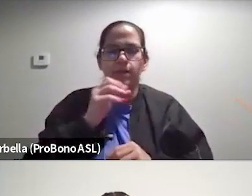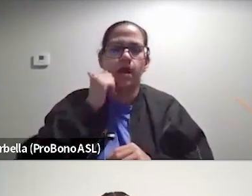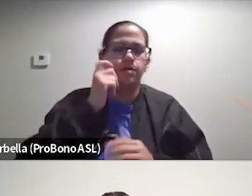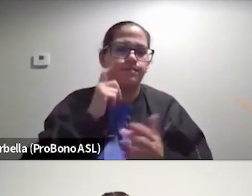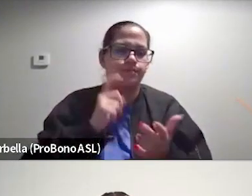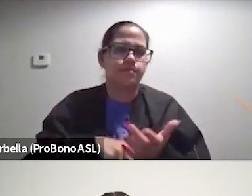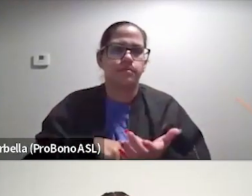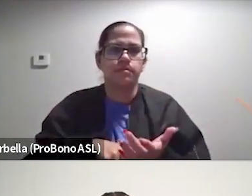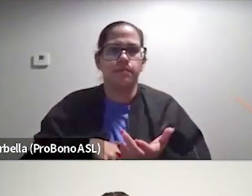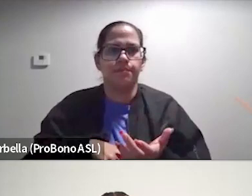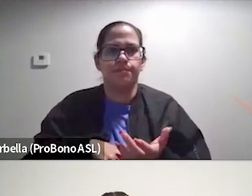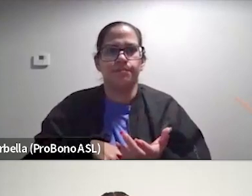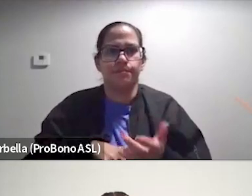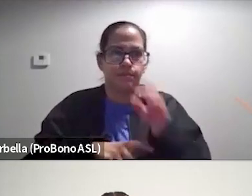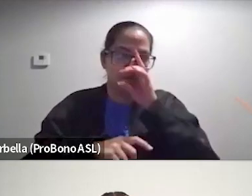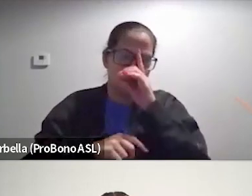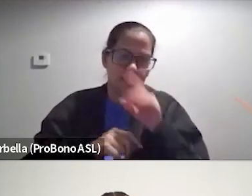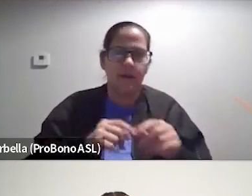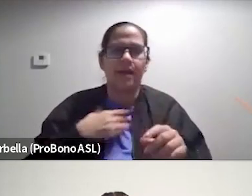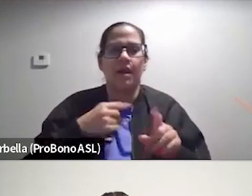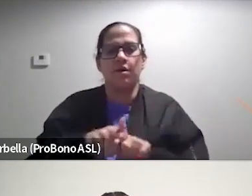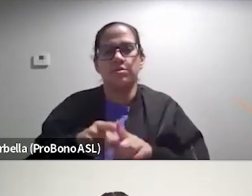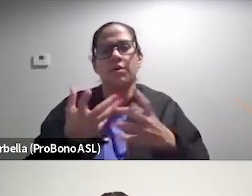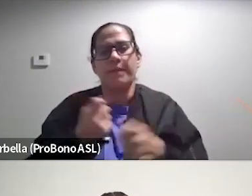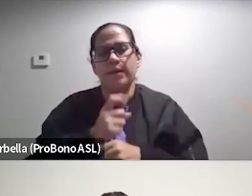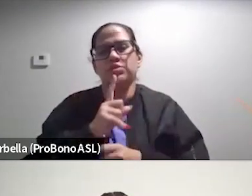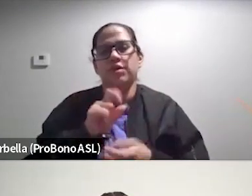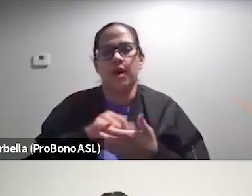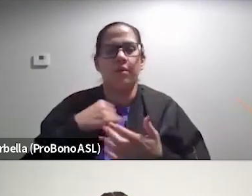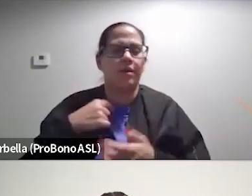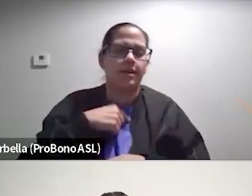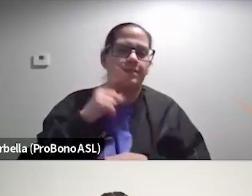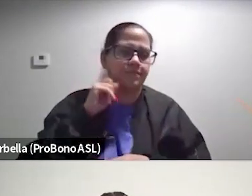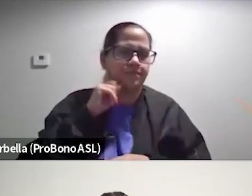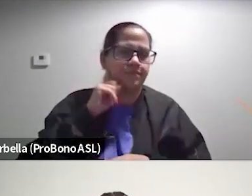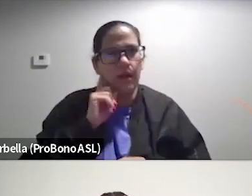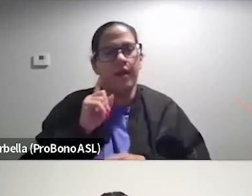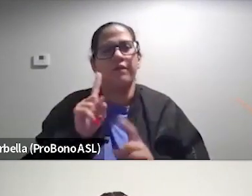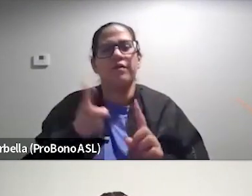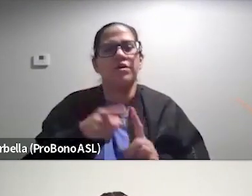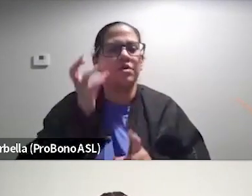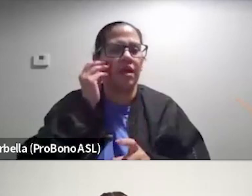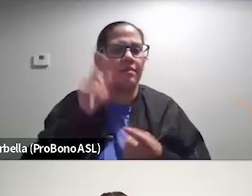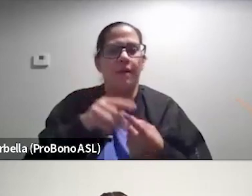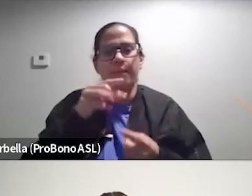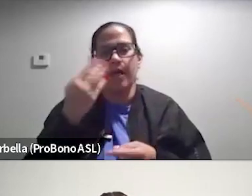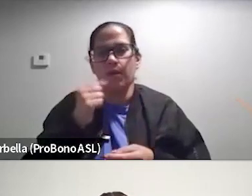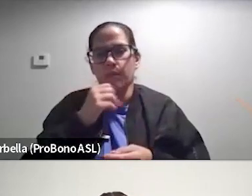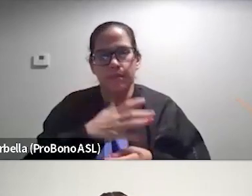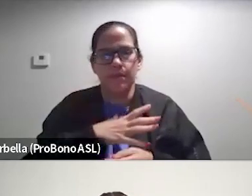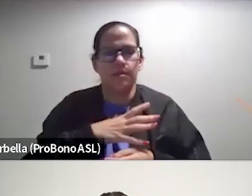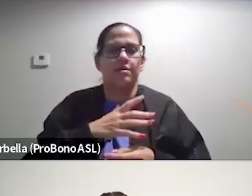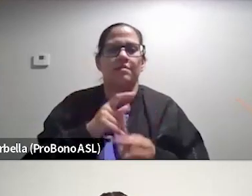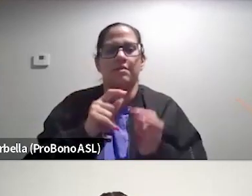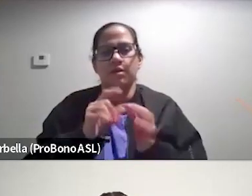Um, and, um, but I want to also make sure that we just hear the sort of, uh, first thoughts about black women's, um, the